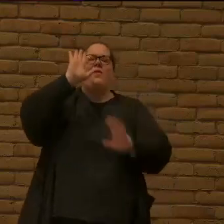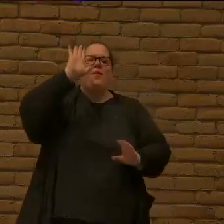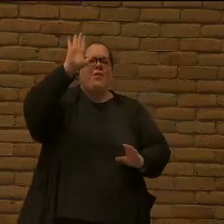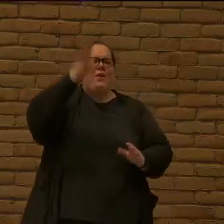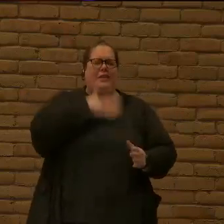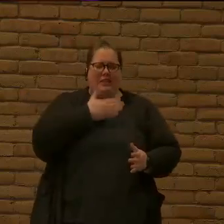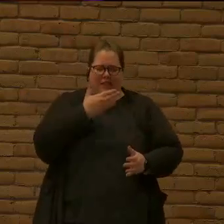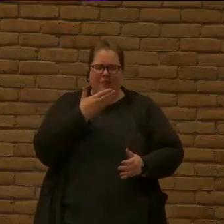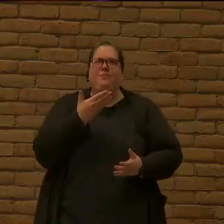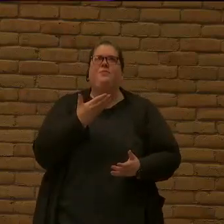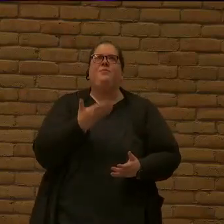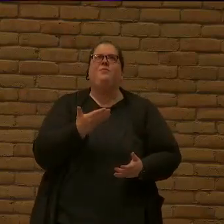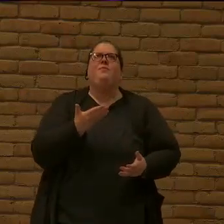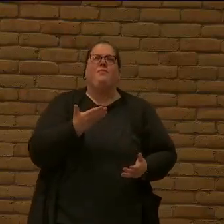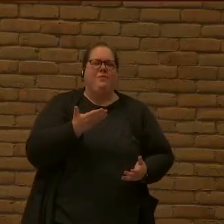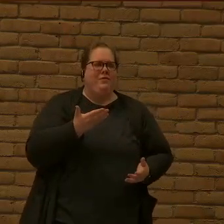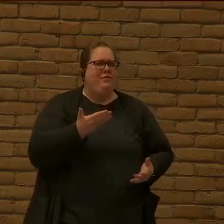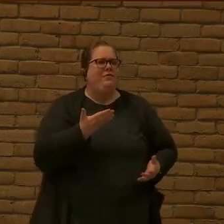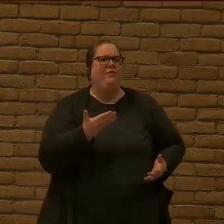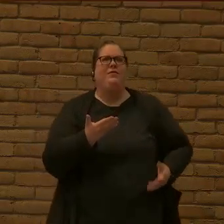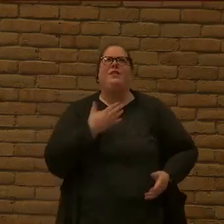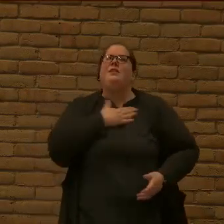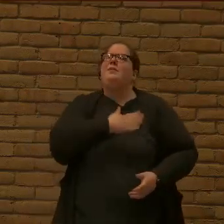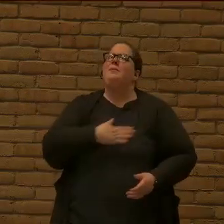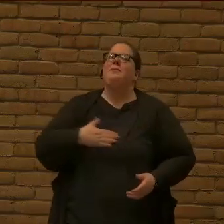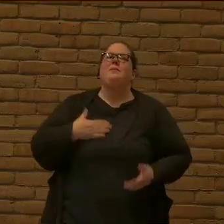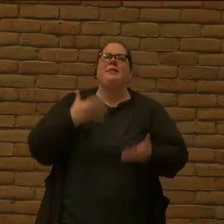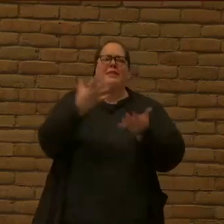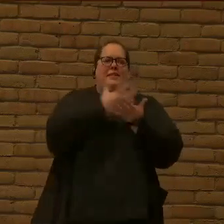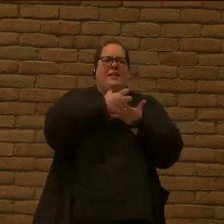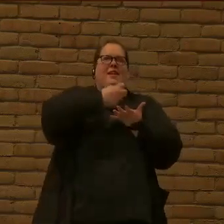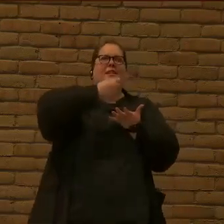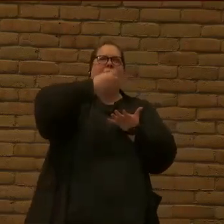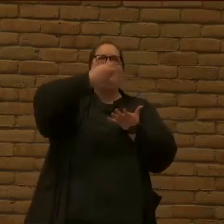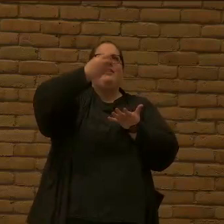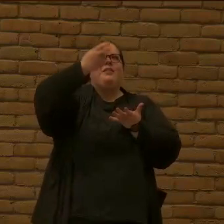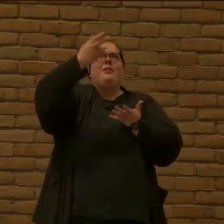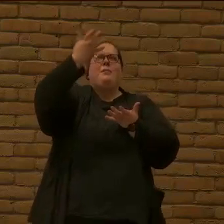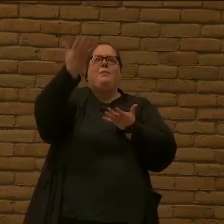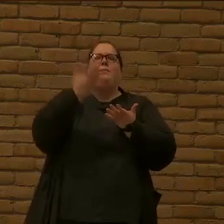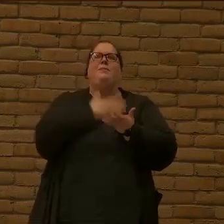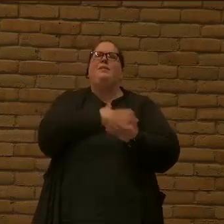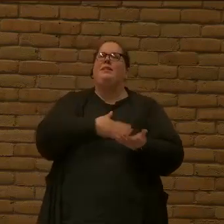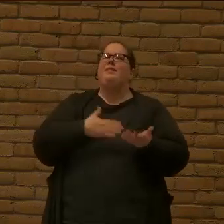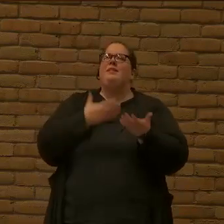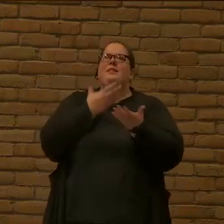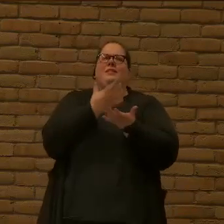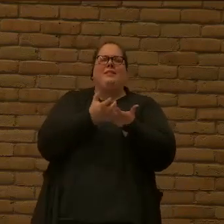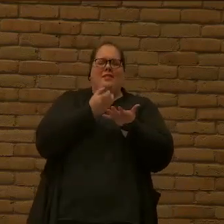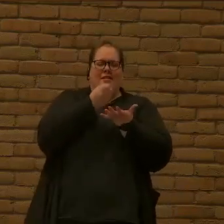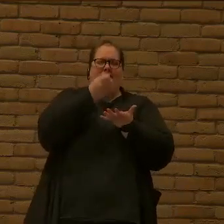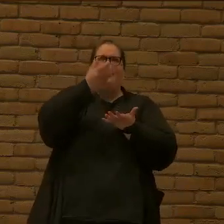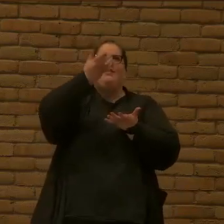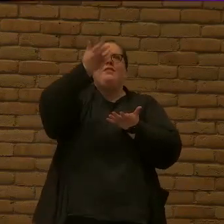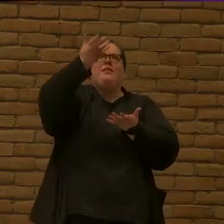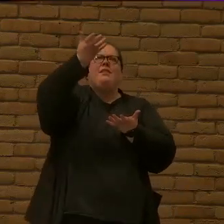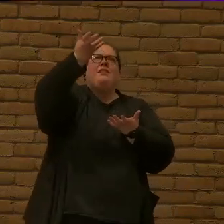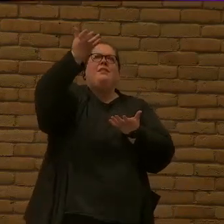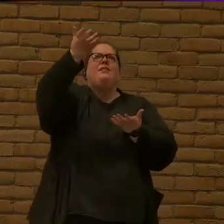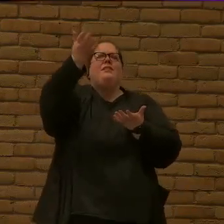yours Take this out of my hands Take this out of